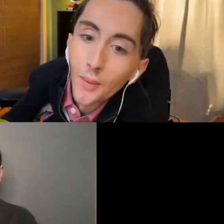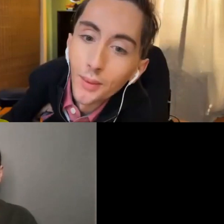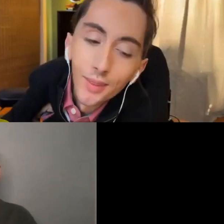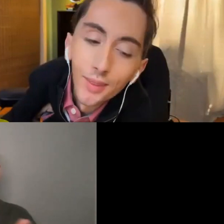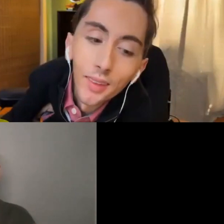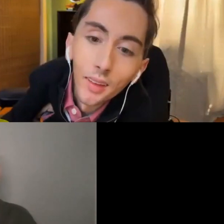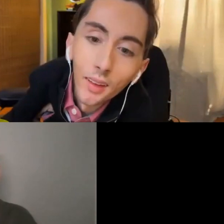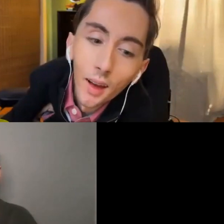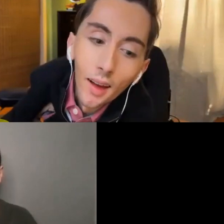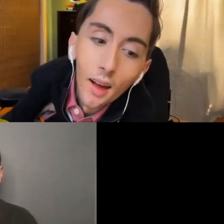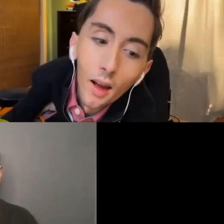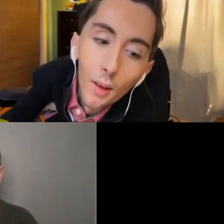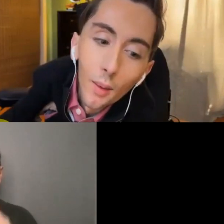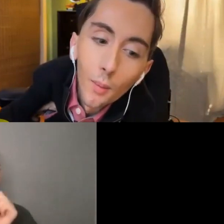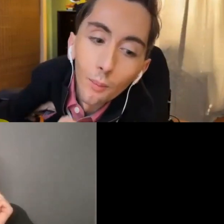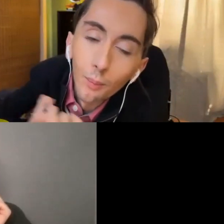intro about who you are?